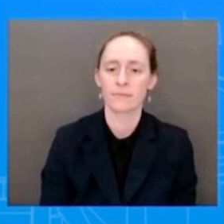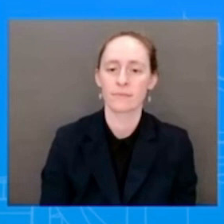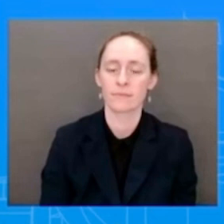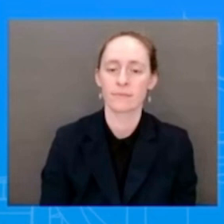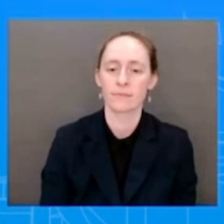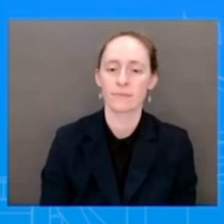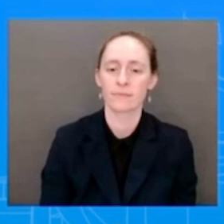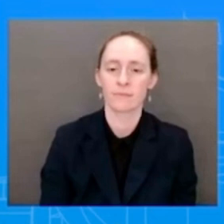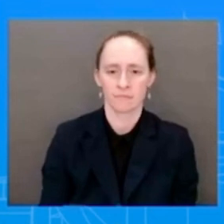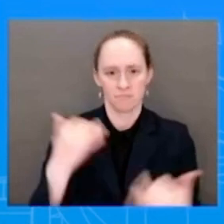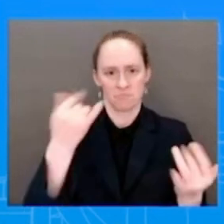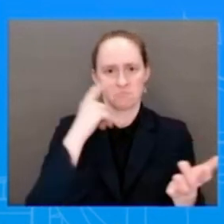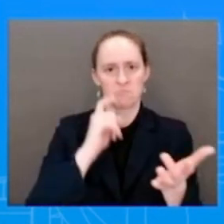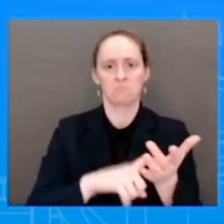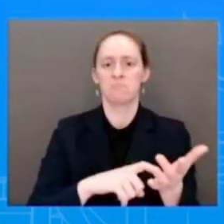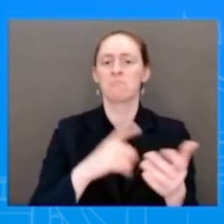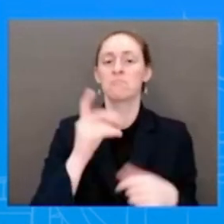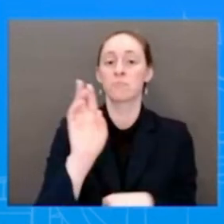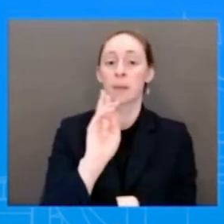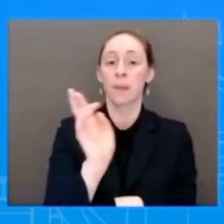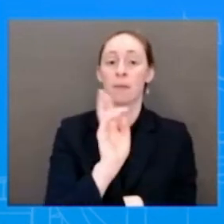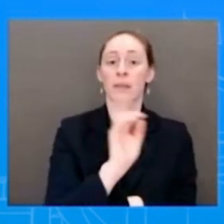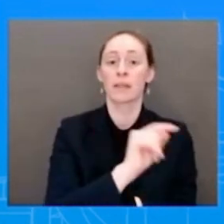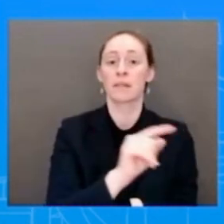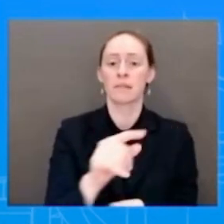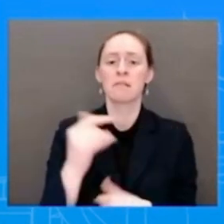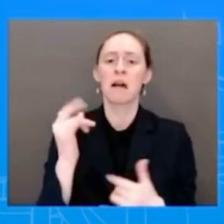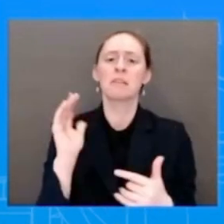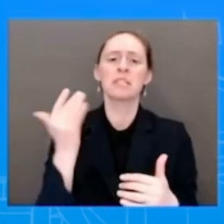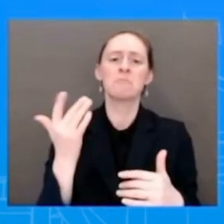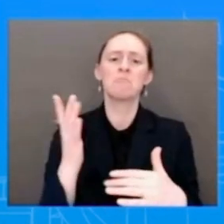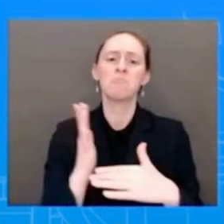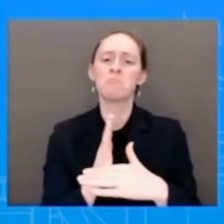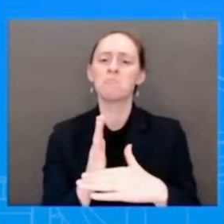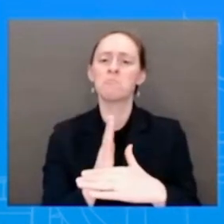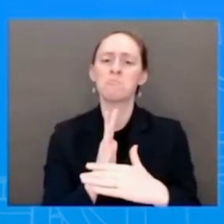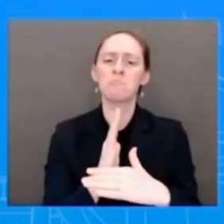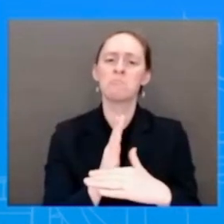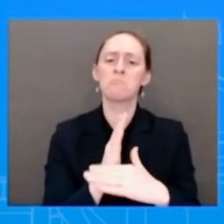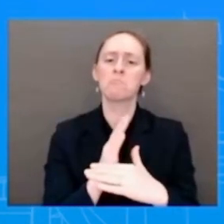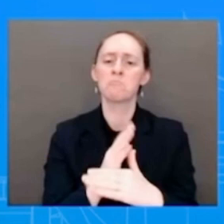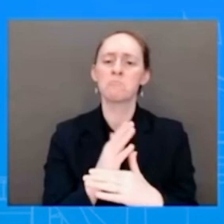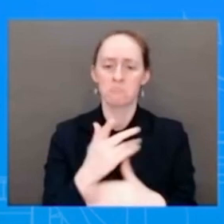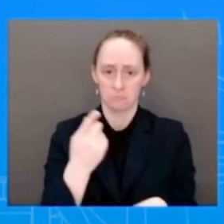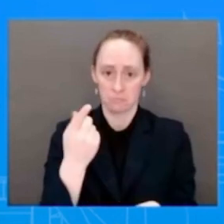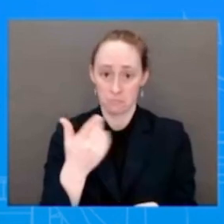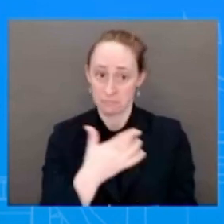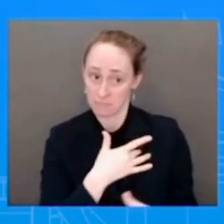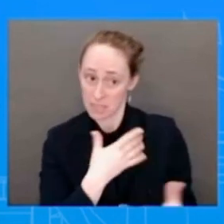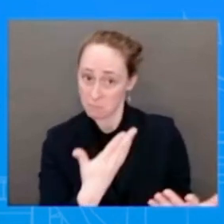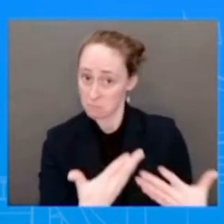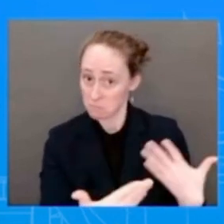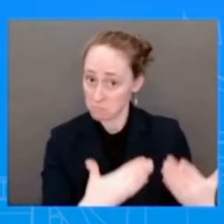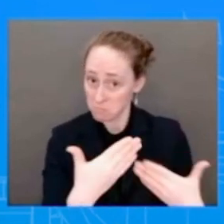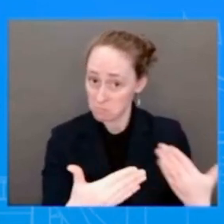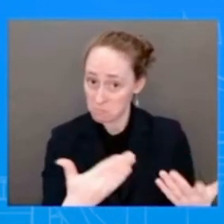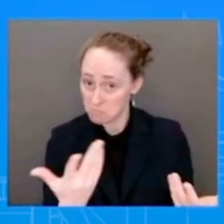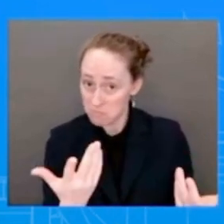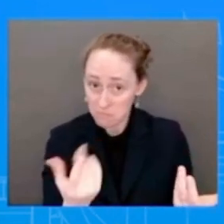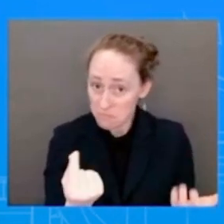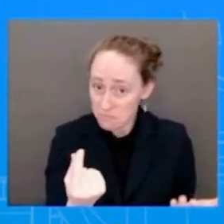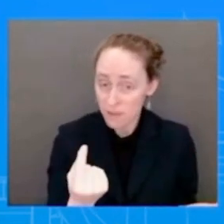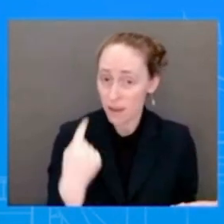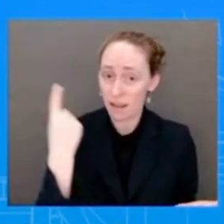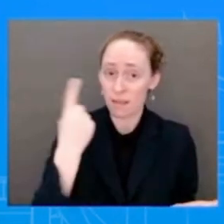were mentioning that there's been bipartisan support for some of these other pieces of legislation when it comes to families. I just wondered,